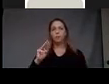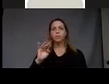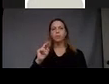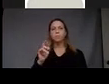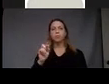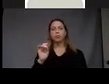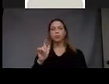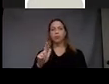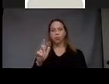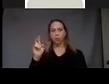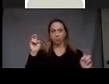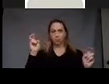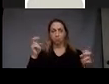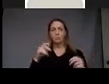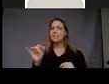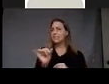there's